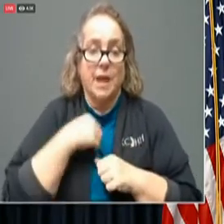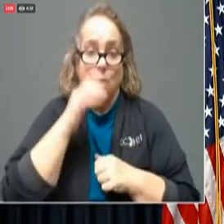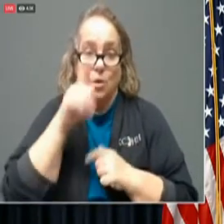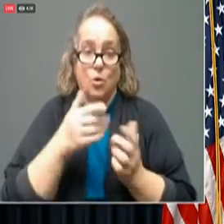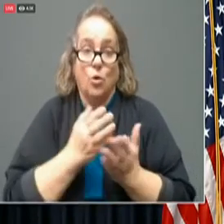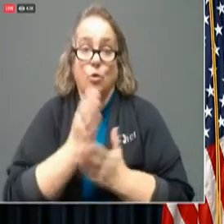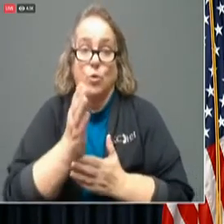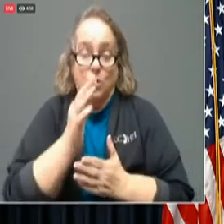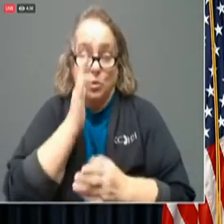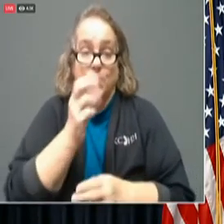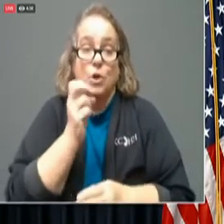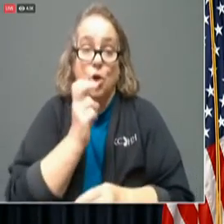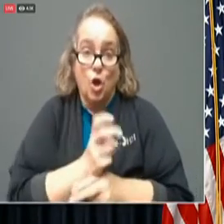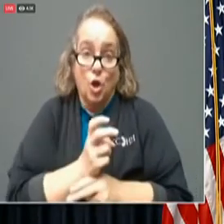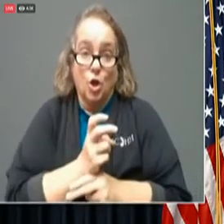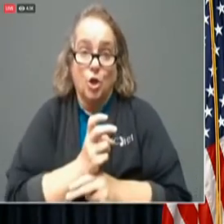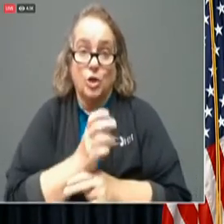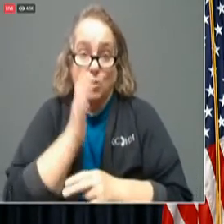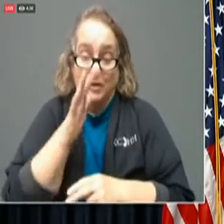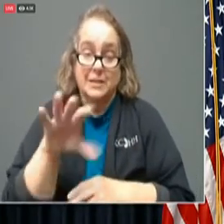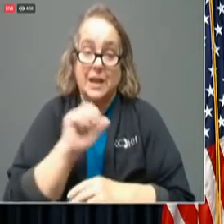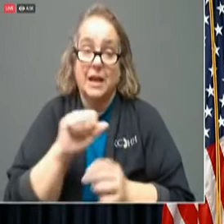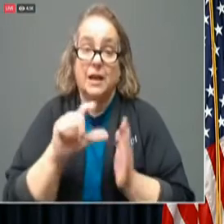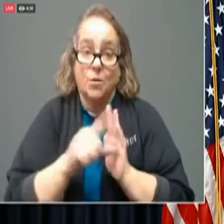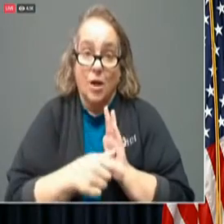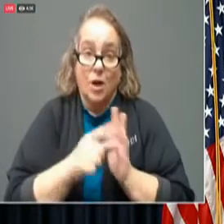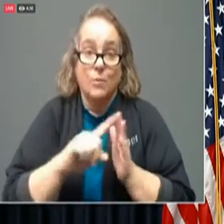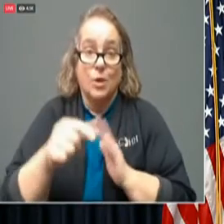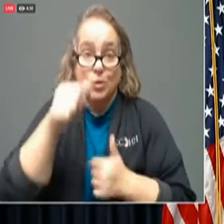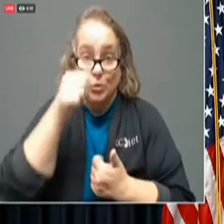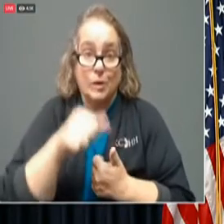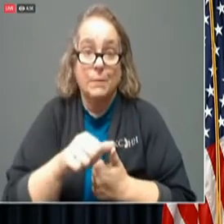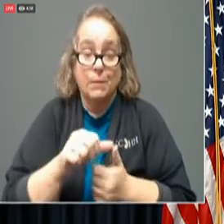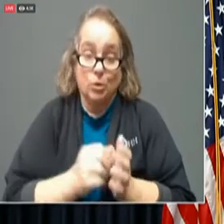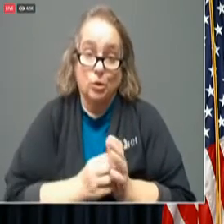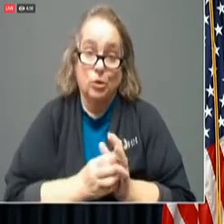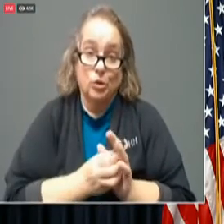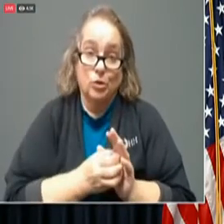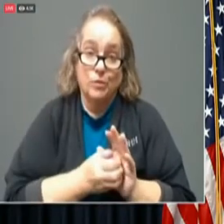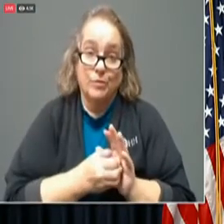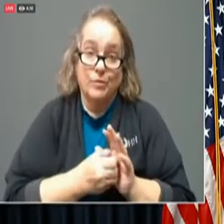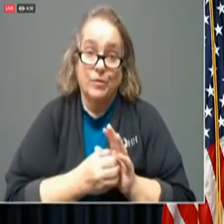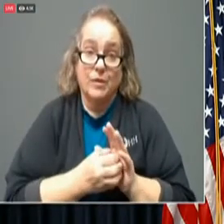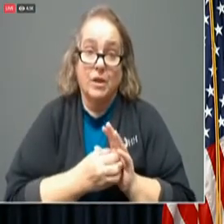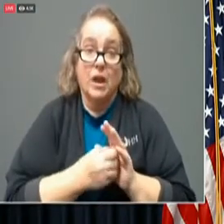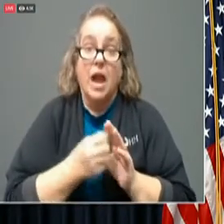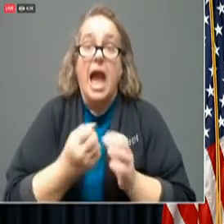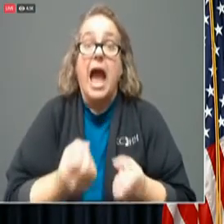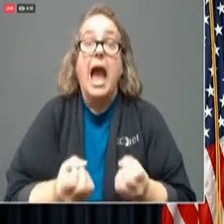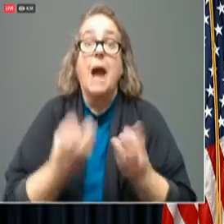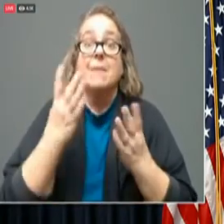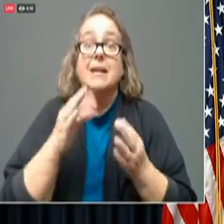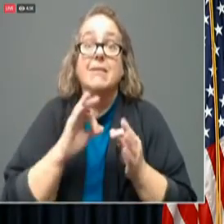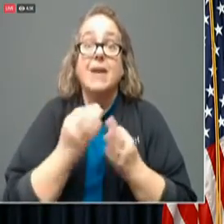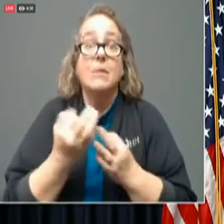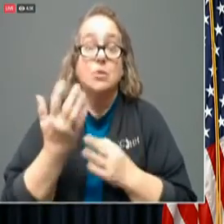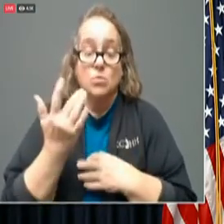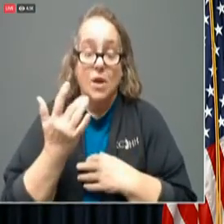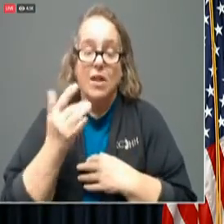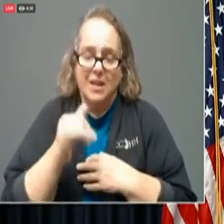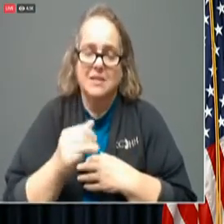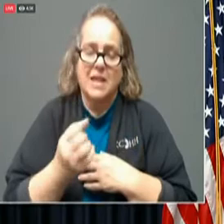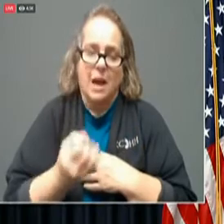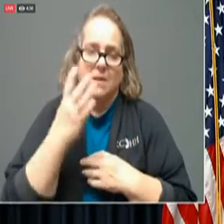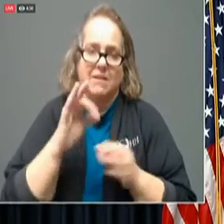and it's gonna take a while. But remember, the length is due to how many families are gonna be hurting today.